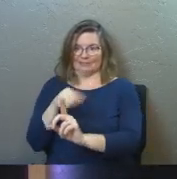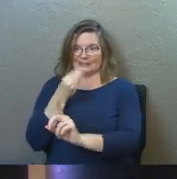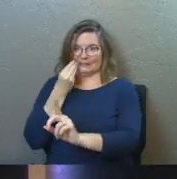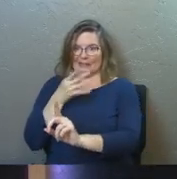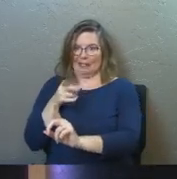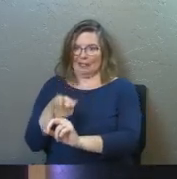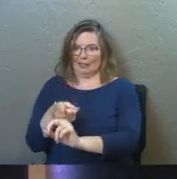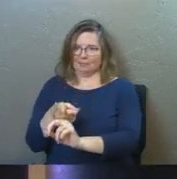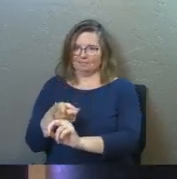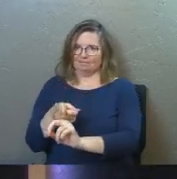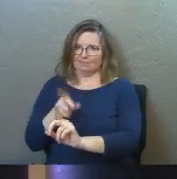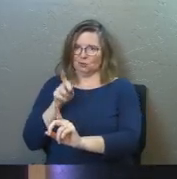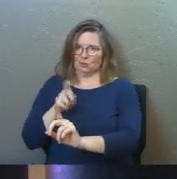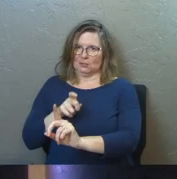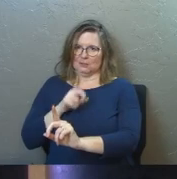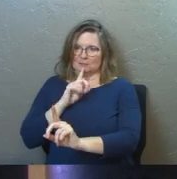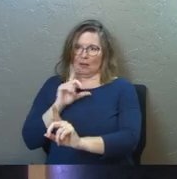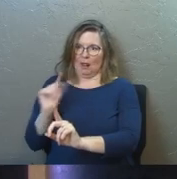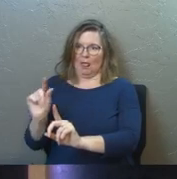tell that person.